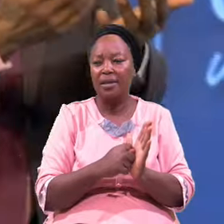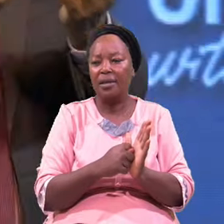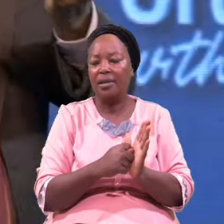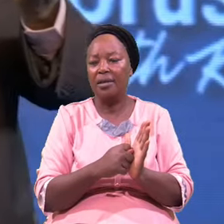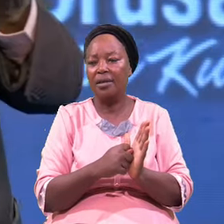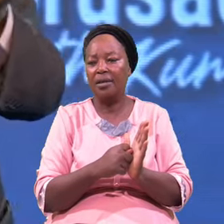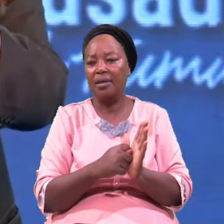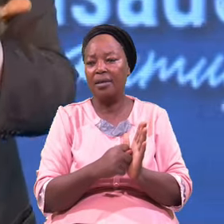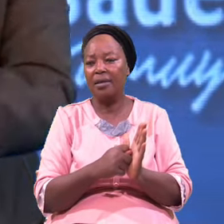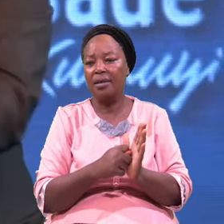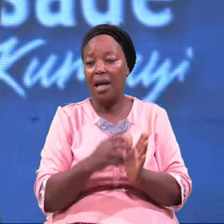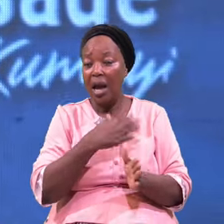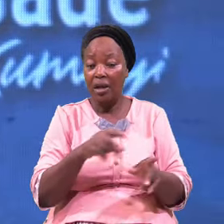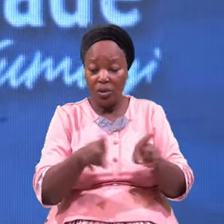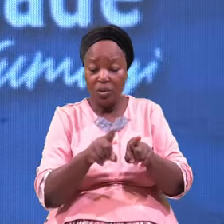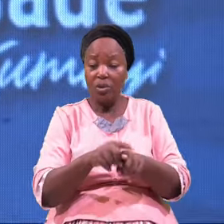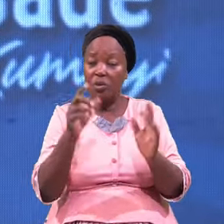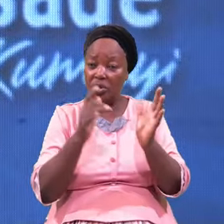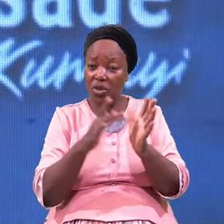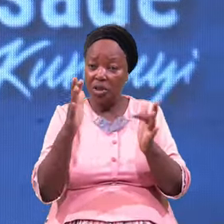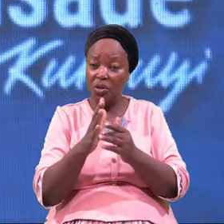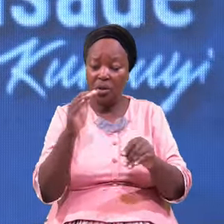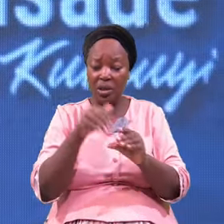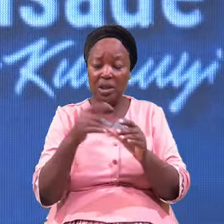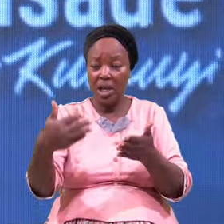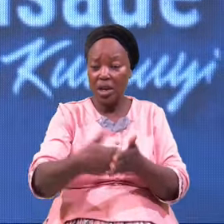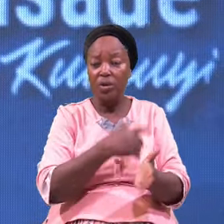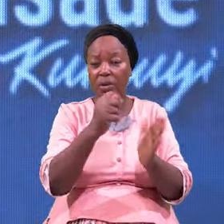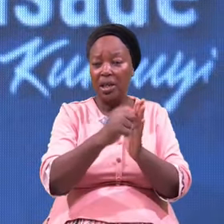And Even Jesus In The New Testament